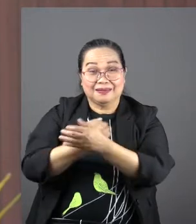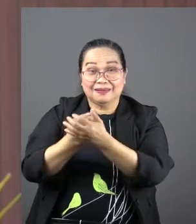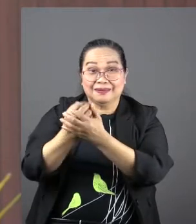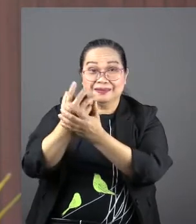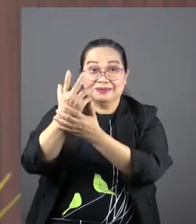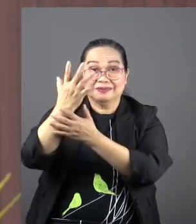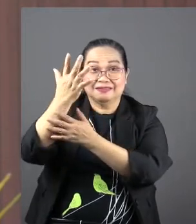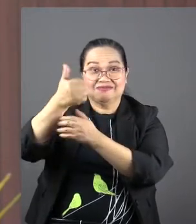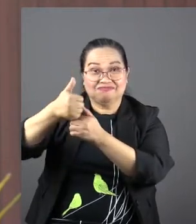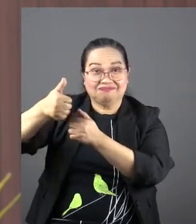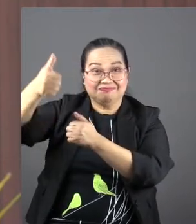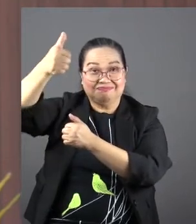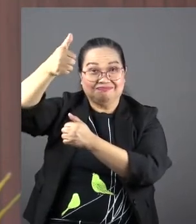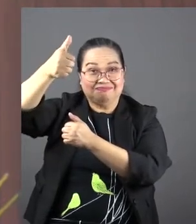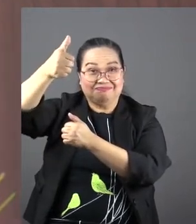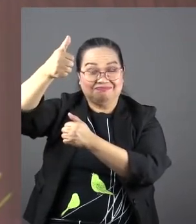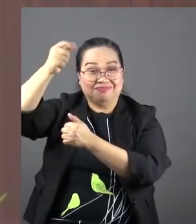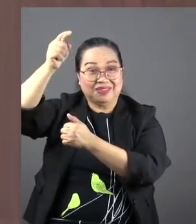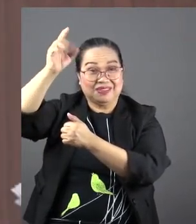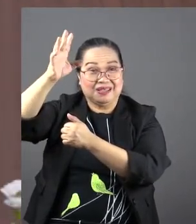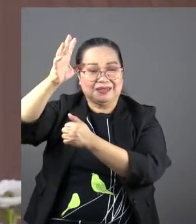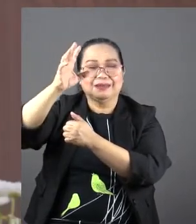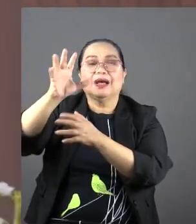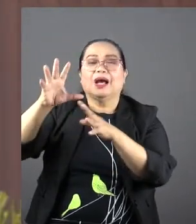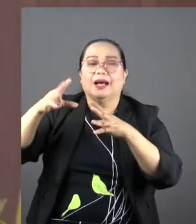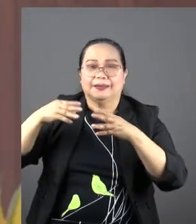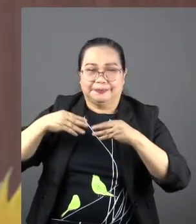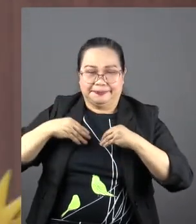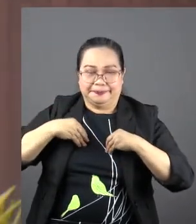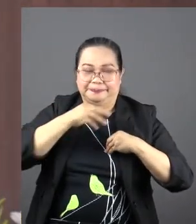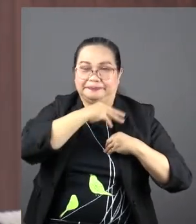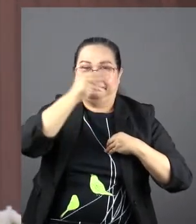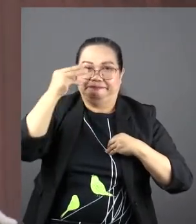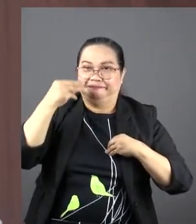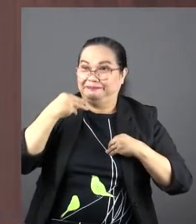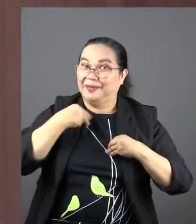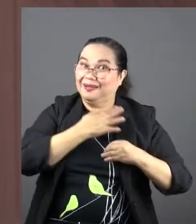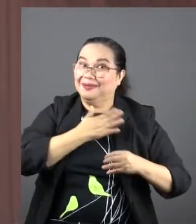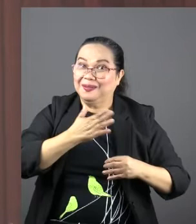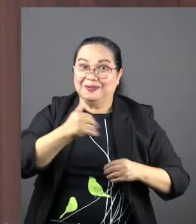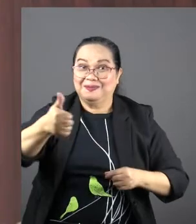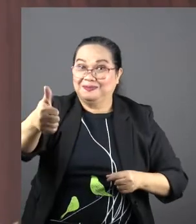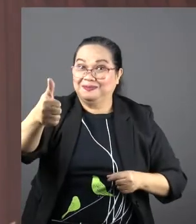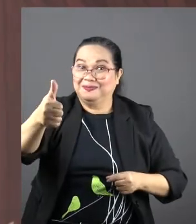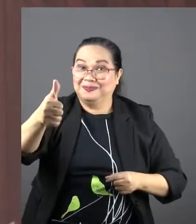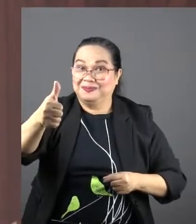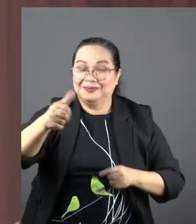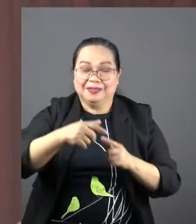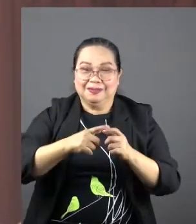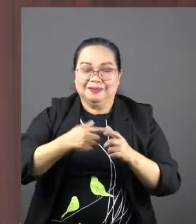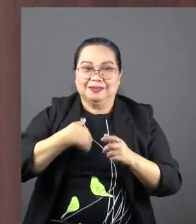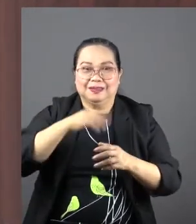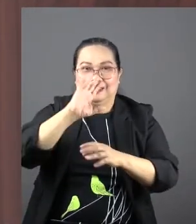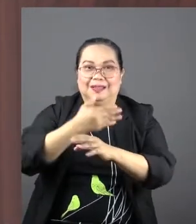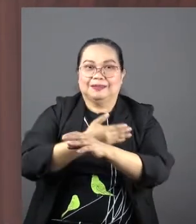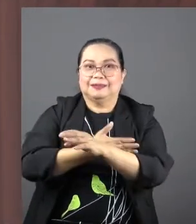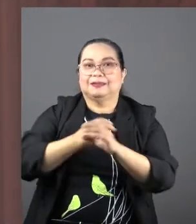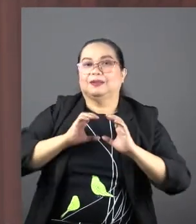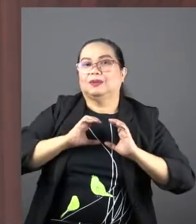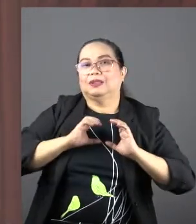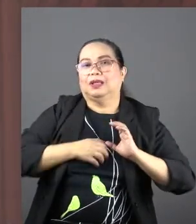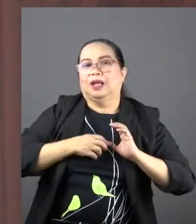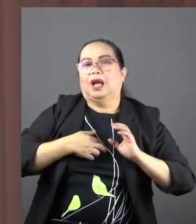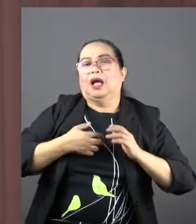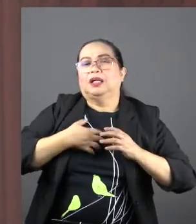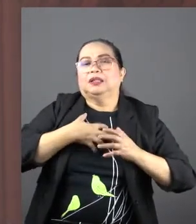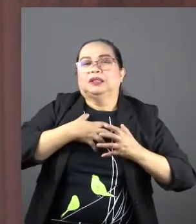supremacy over her with humility. So Mary was committed, right? This son, I know, will break my heart somehow,